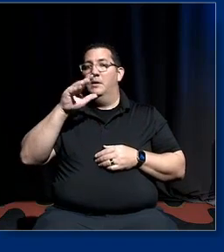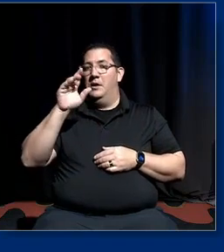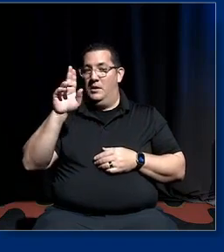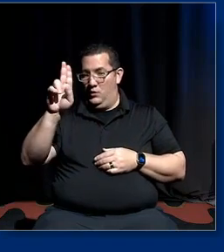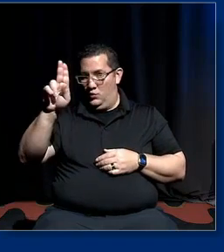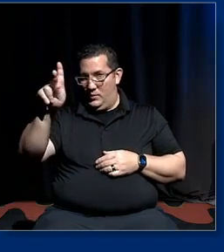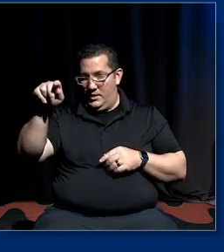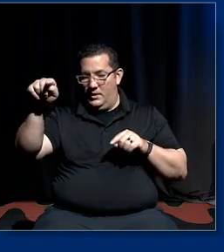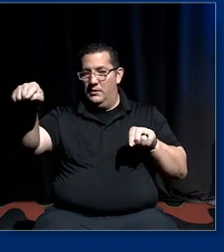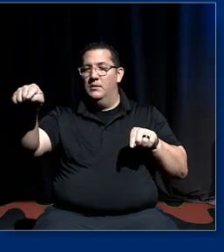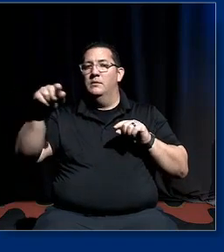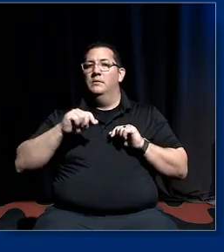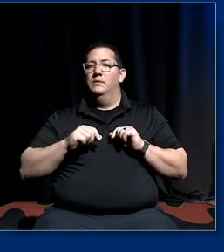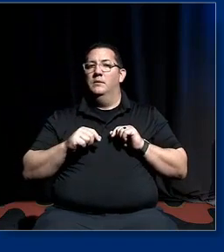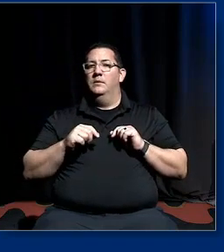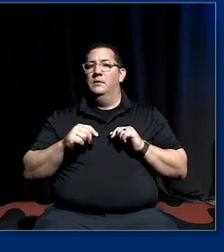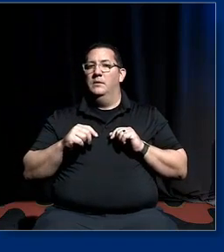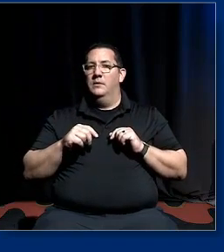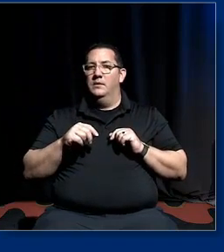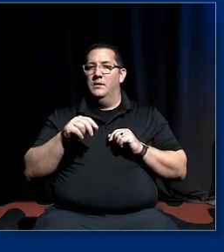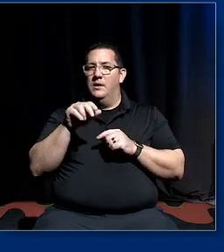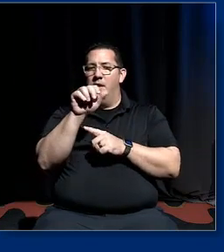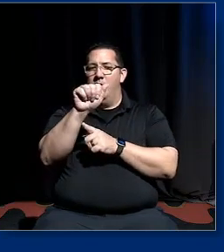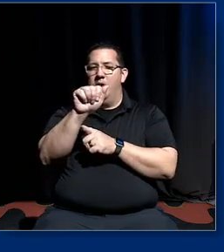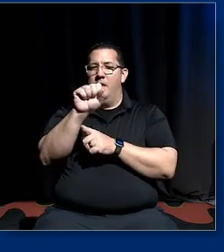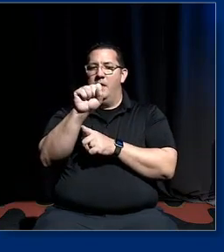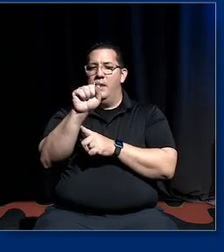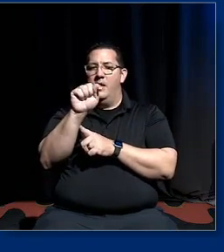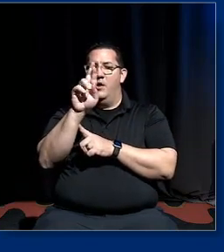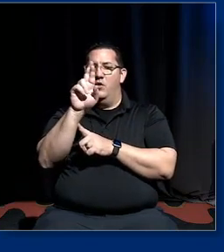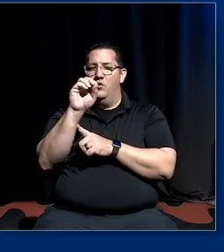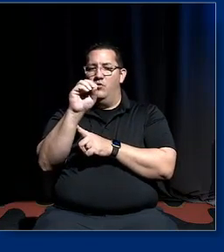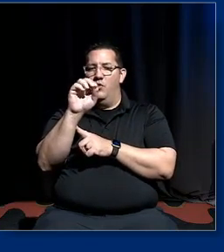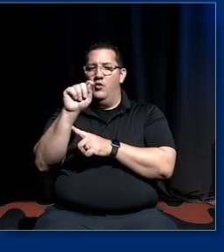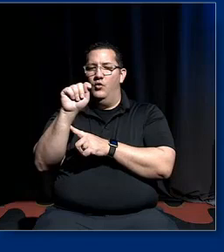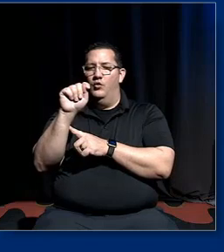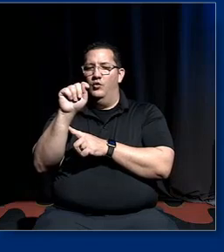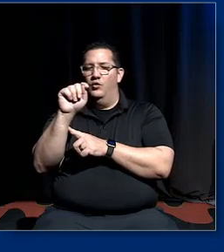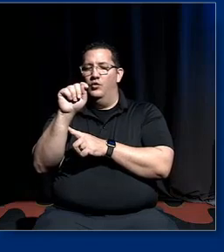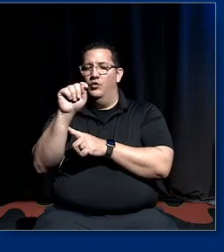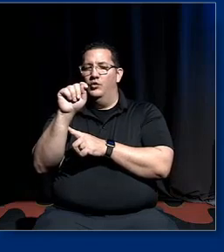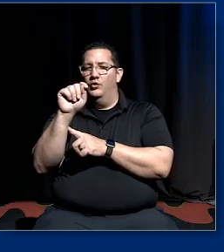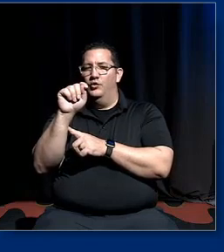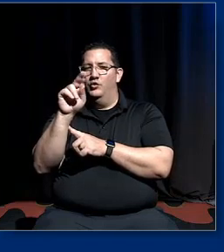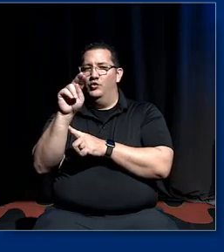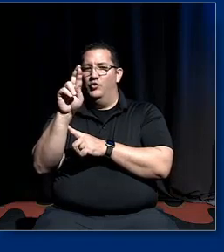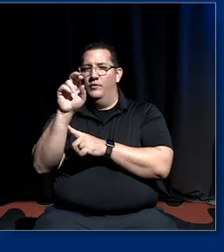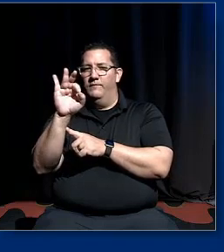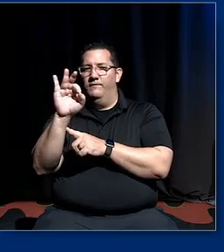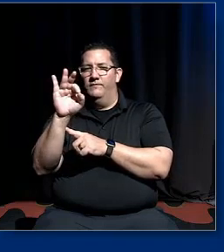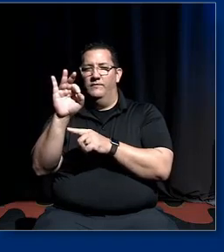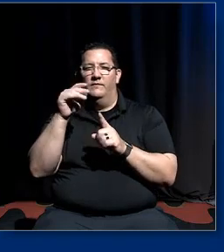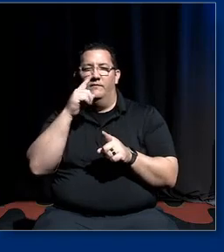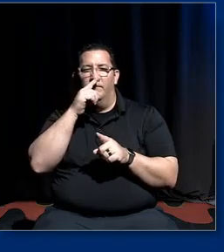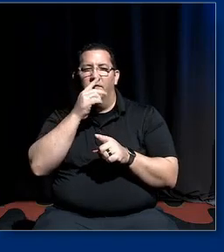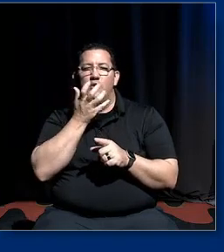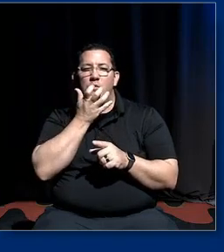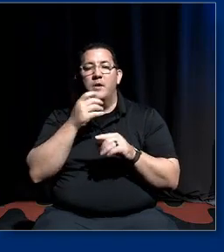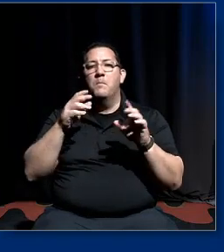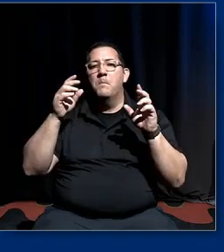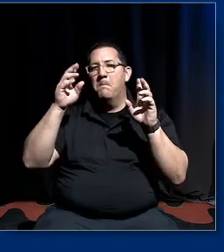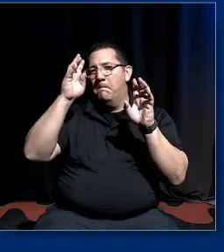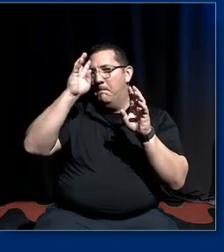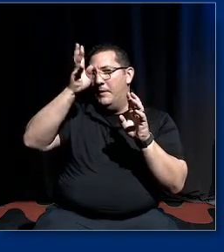i don't know if you're familiar with the term kind of astroturfing so they pretend to be a grassroots organization but it's it's it's fake